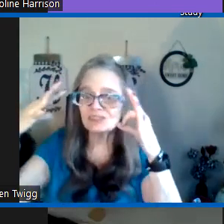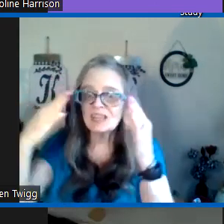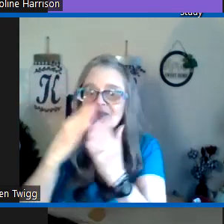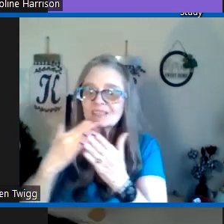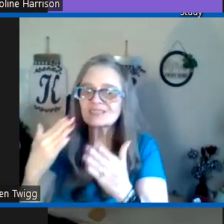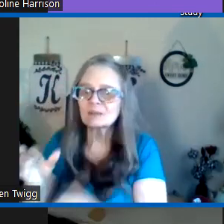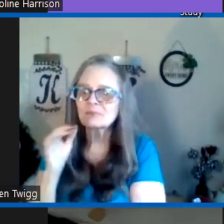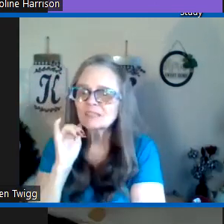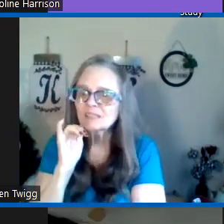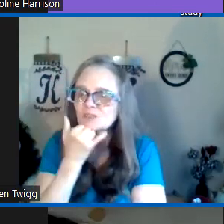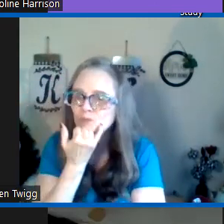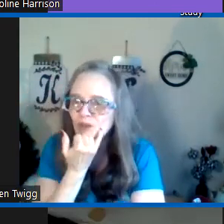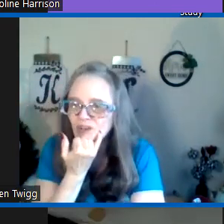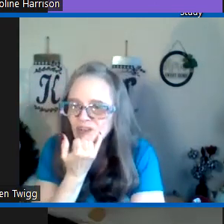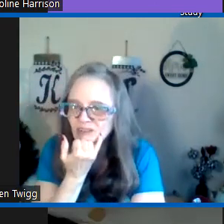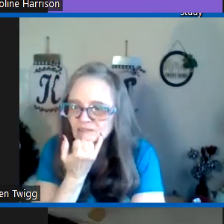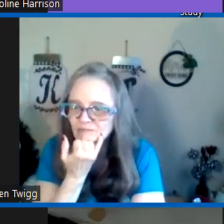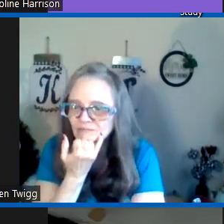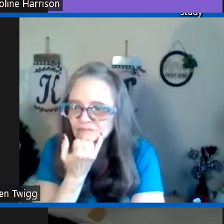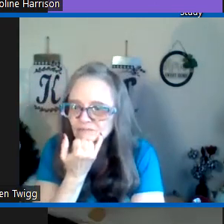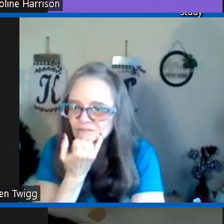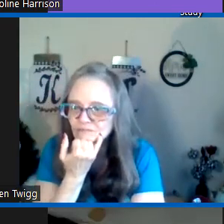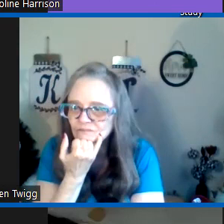visions then something is wrong